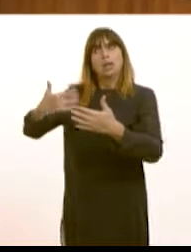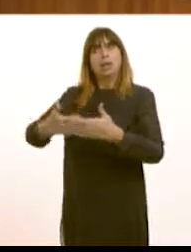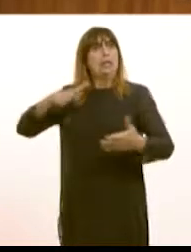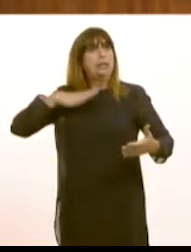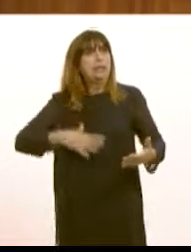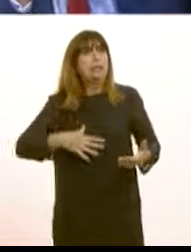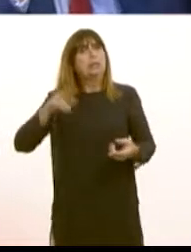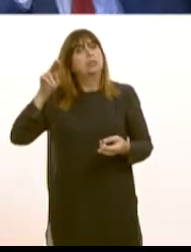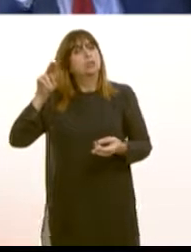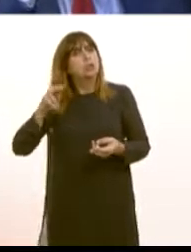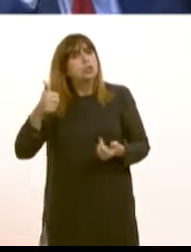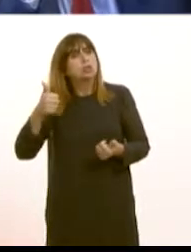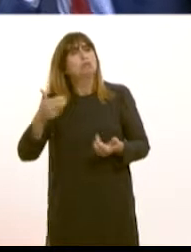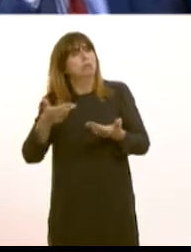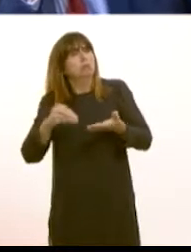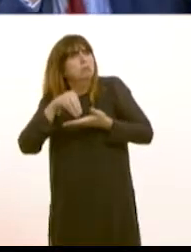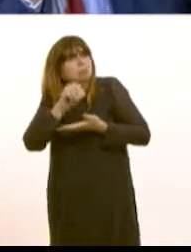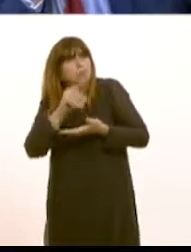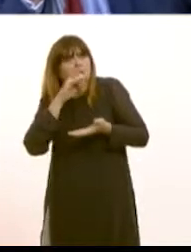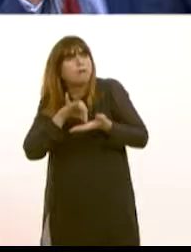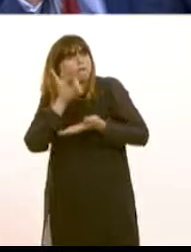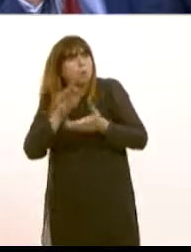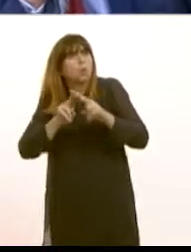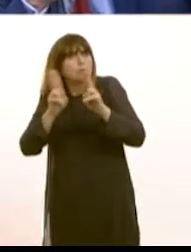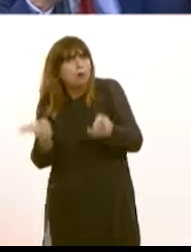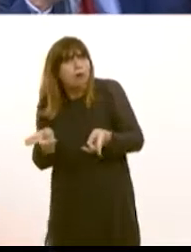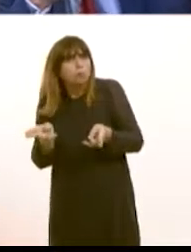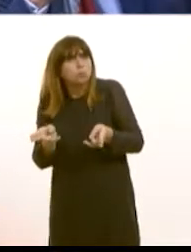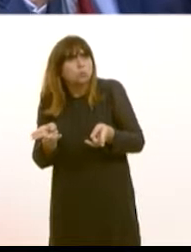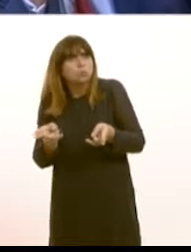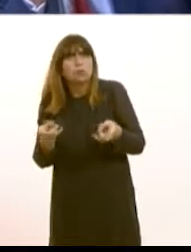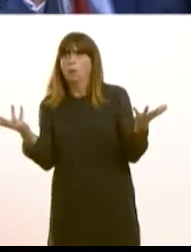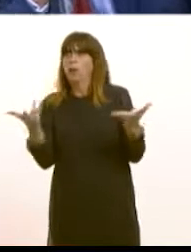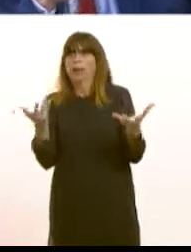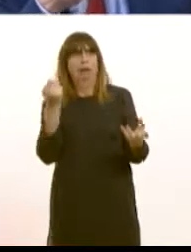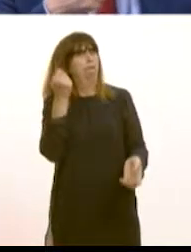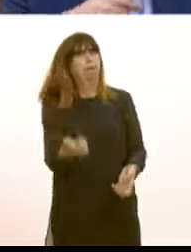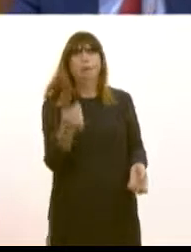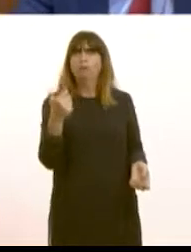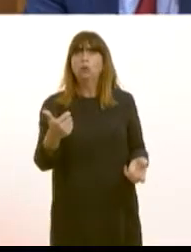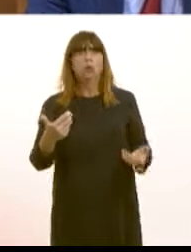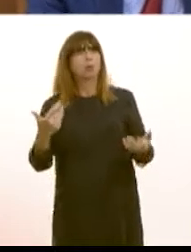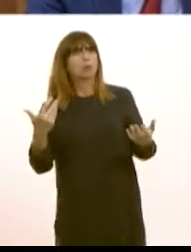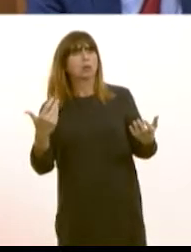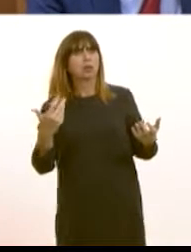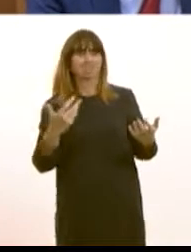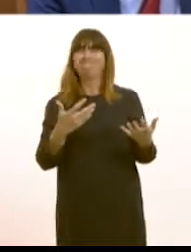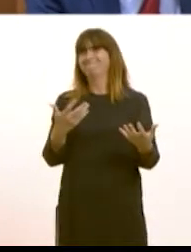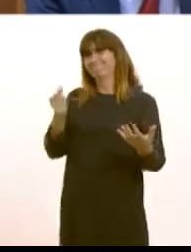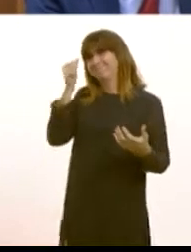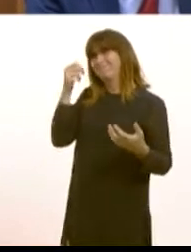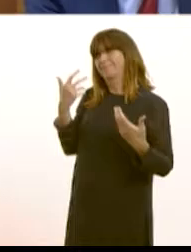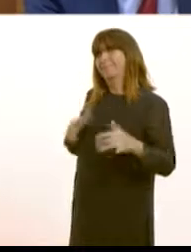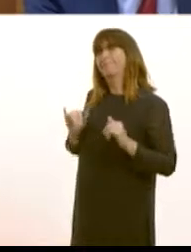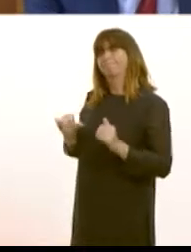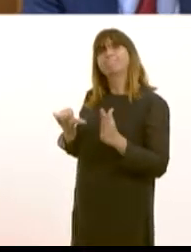affordable housing and of course that housing has to go where it's needed it can't be put where the demand is low it has to go where the demand is highest